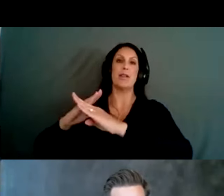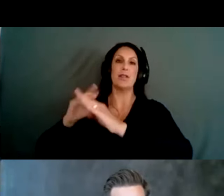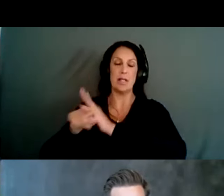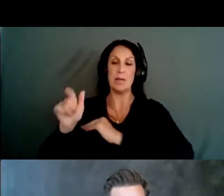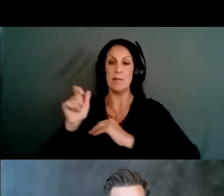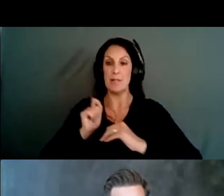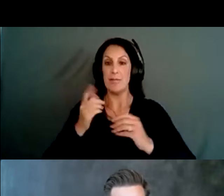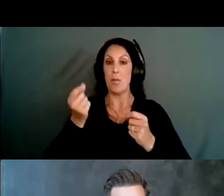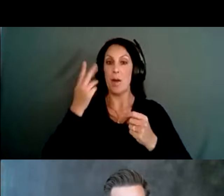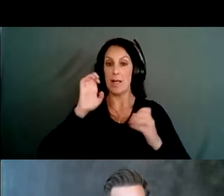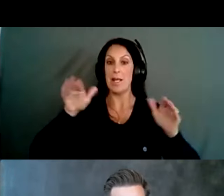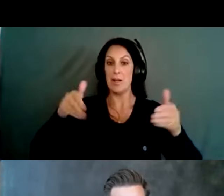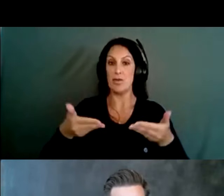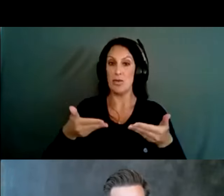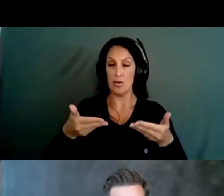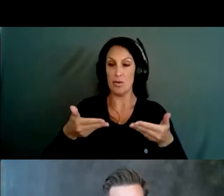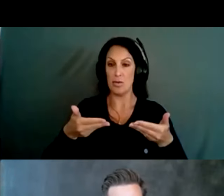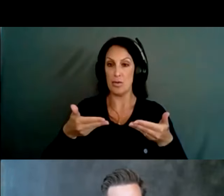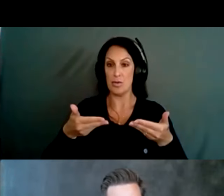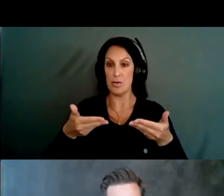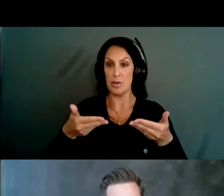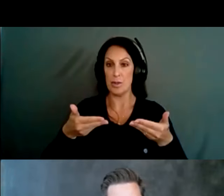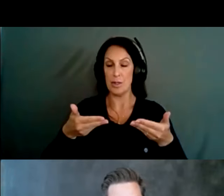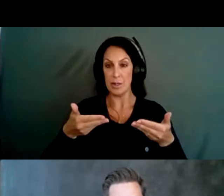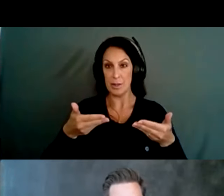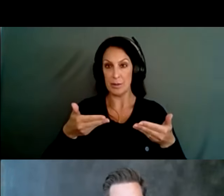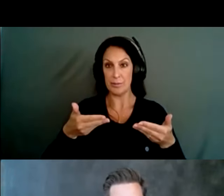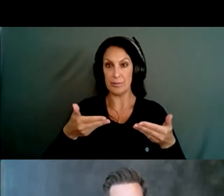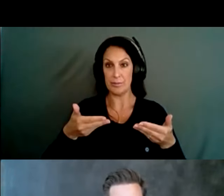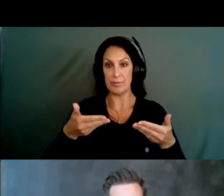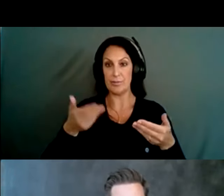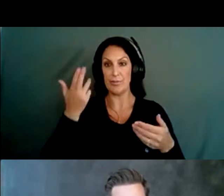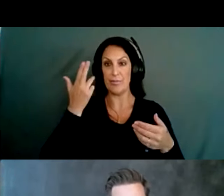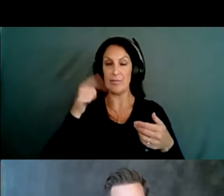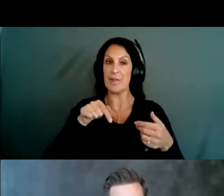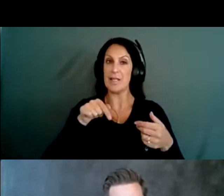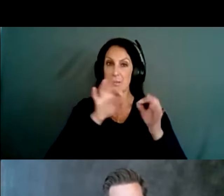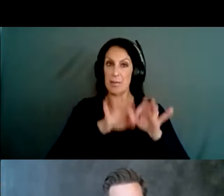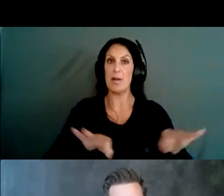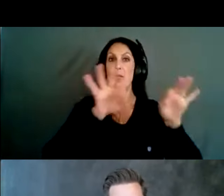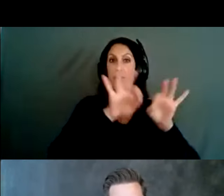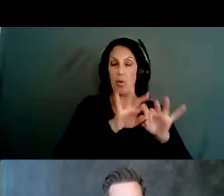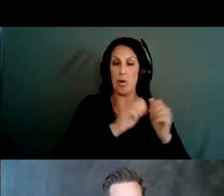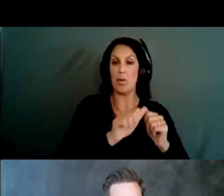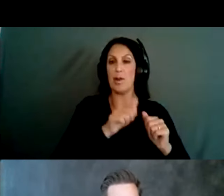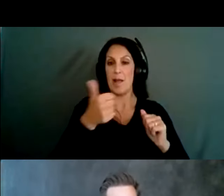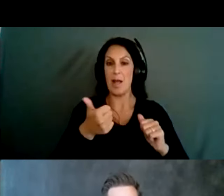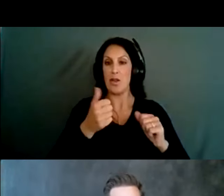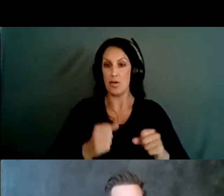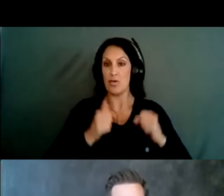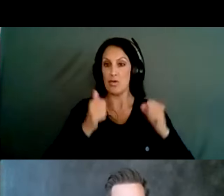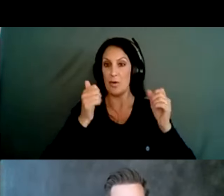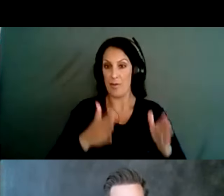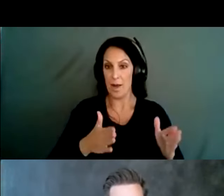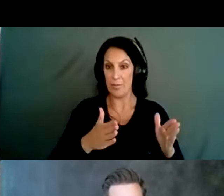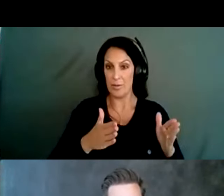that he introduced me to, and this has been relevant with other attempt survivors or people with lived experience, is